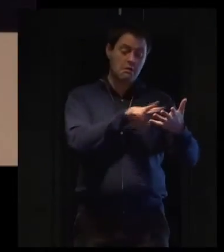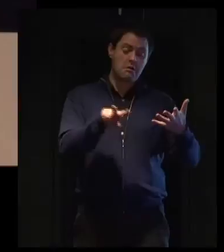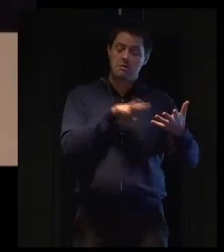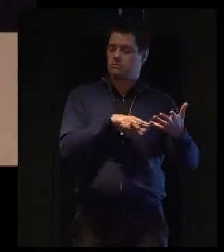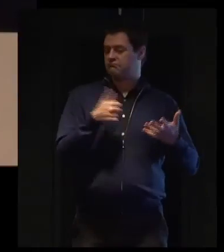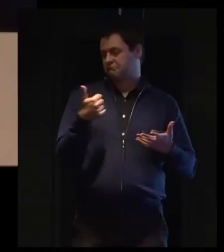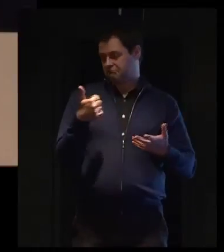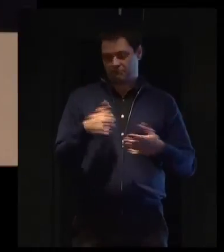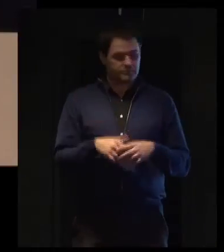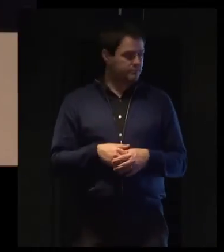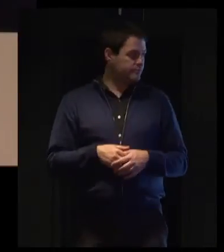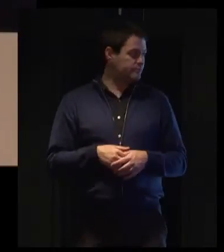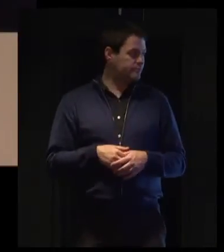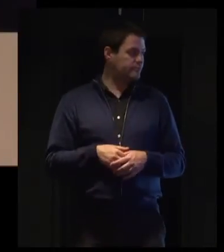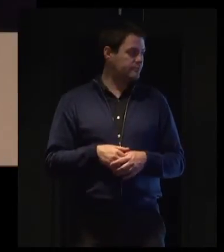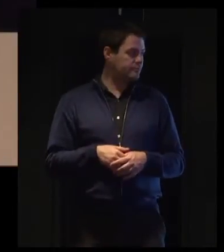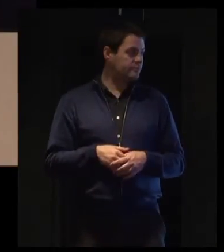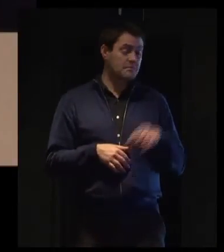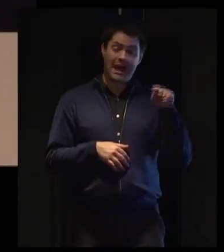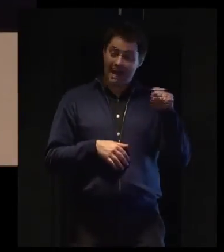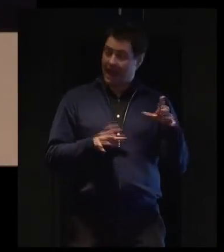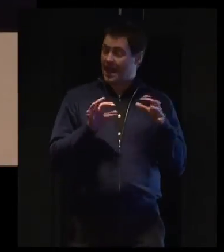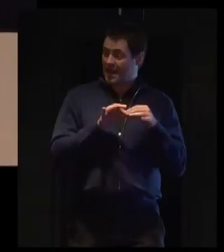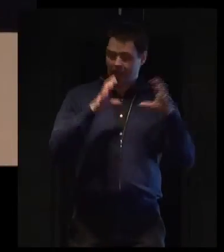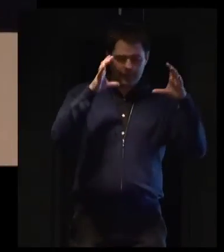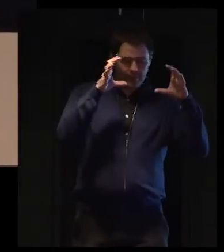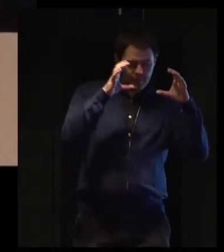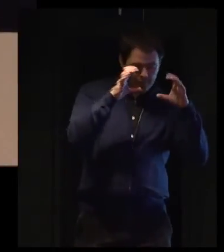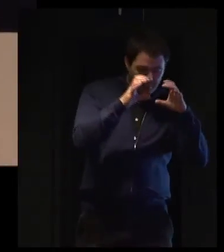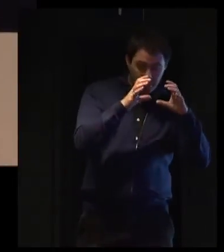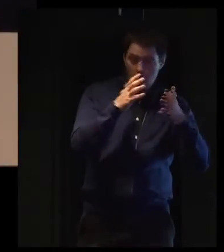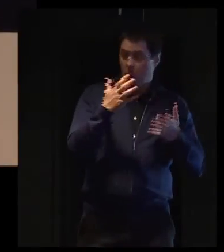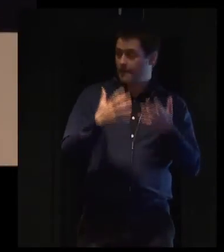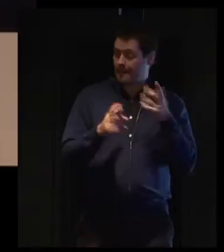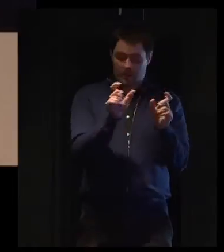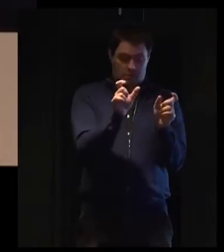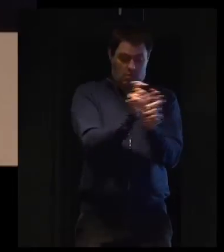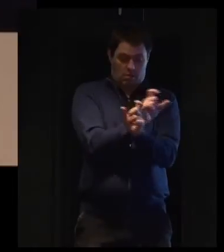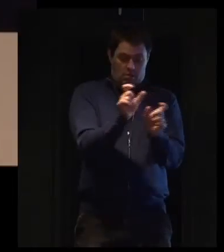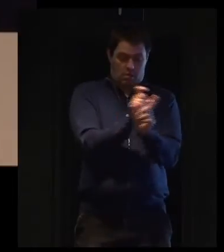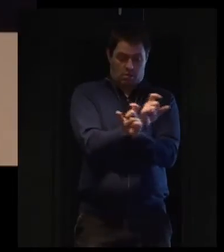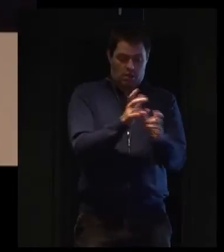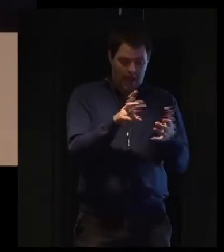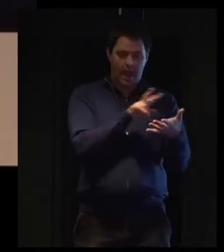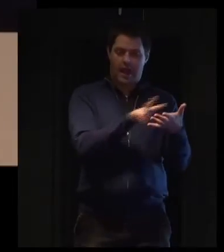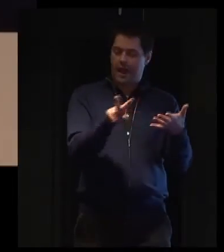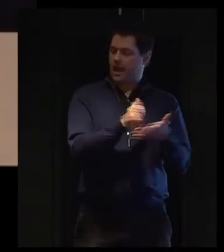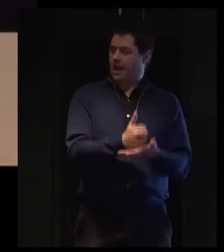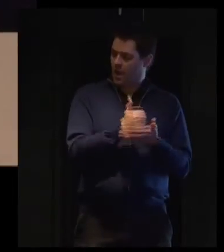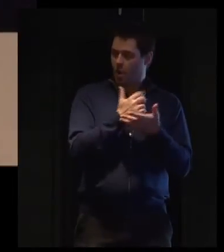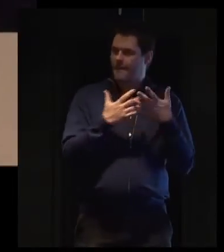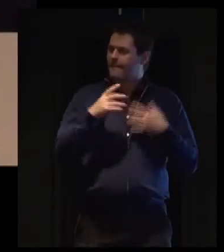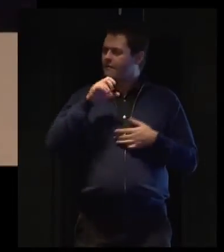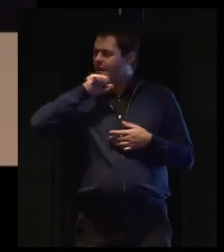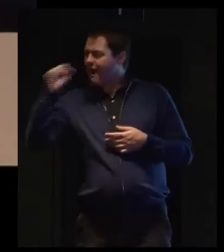But it's helpful not only for people with poor vision, but people who've got dyslexia, for example, age-related